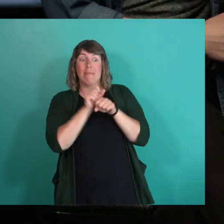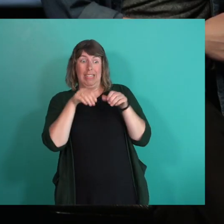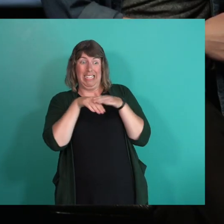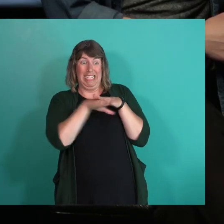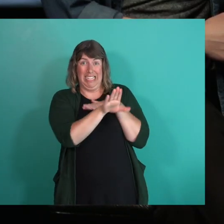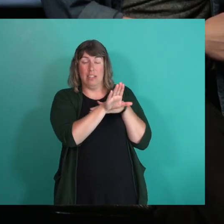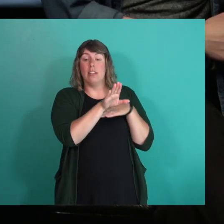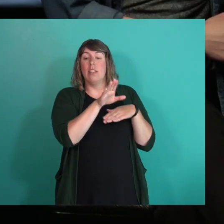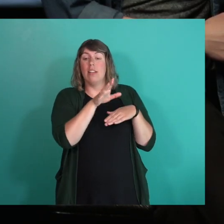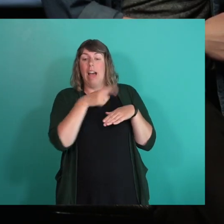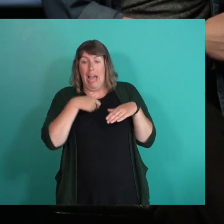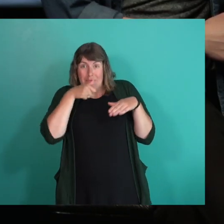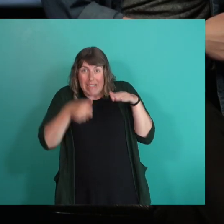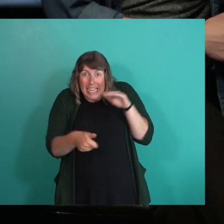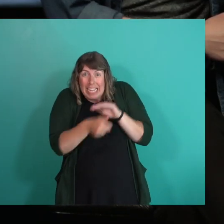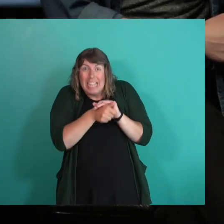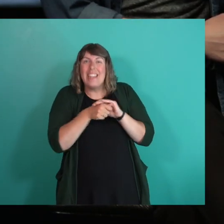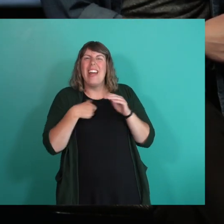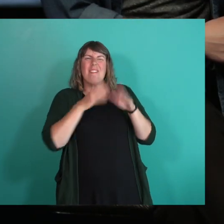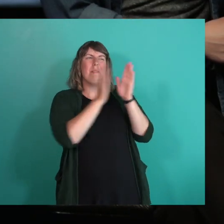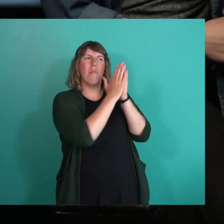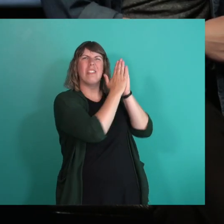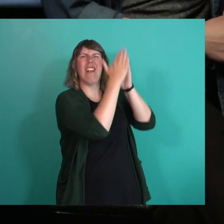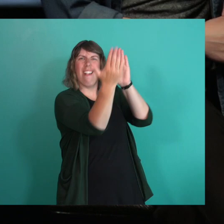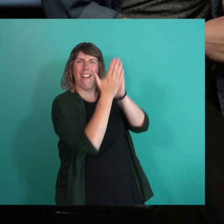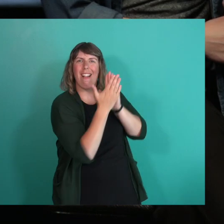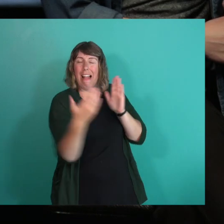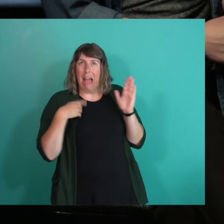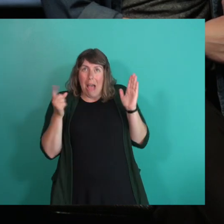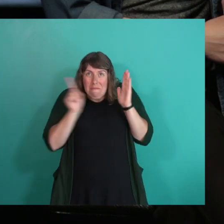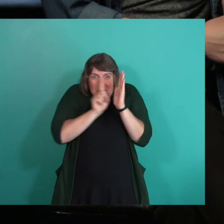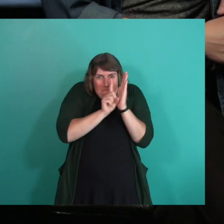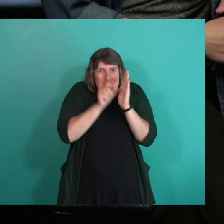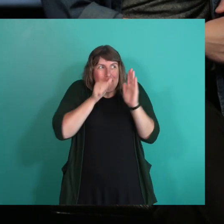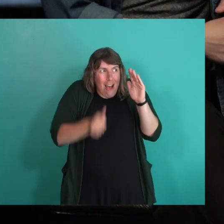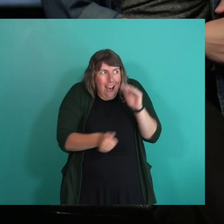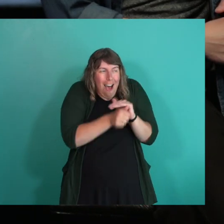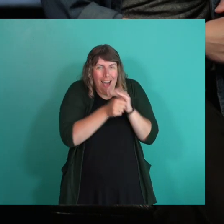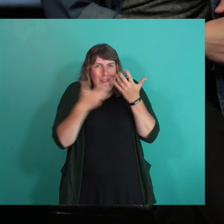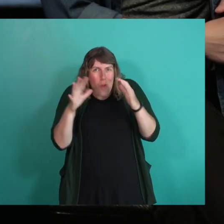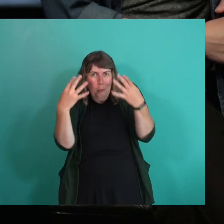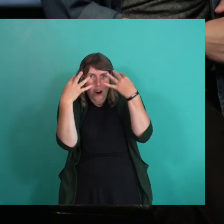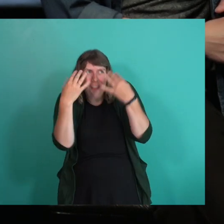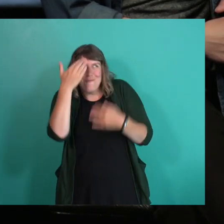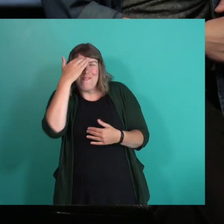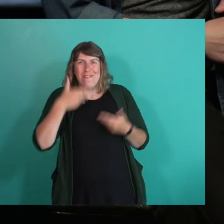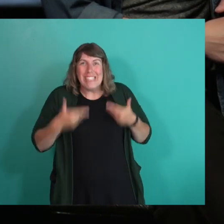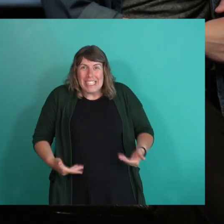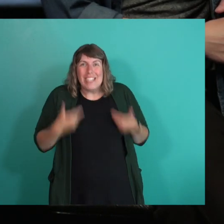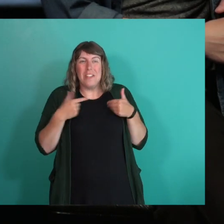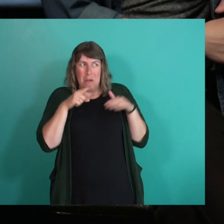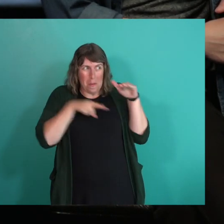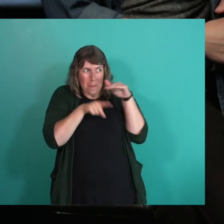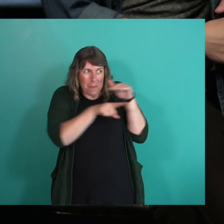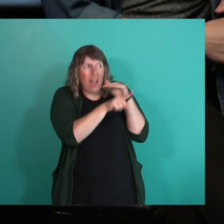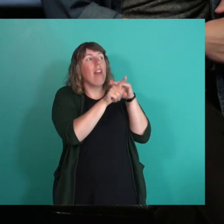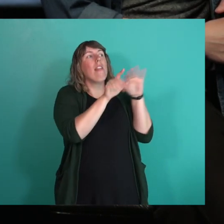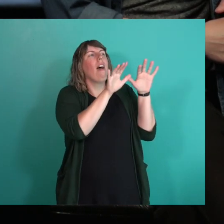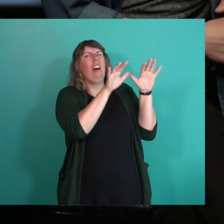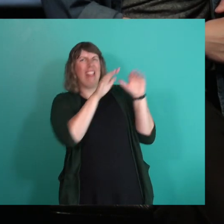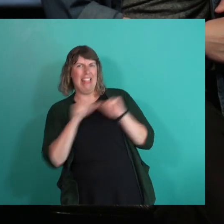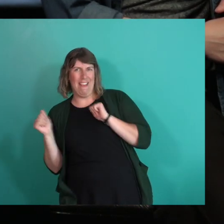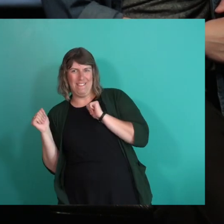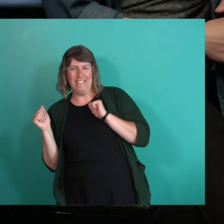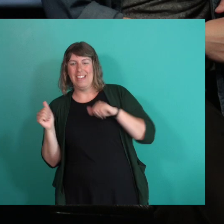between the, in between the bookcase shelves. I didn't want anybody to know I was there. So then I snuck back down again. And